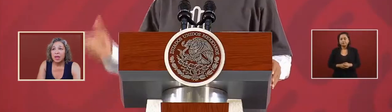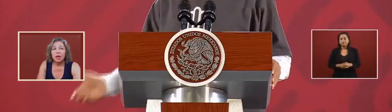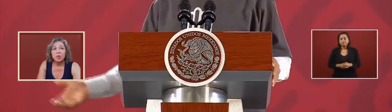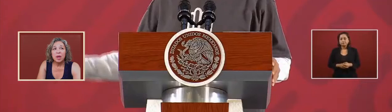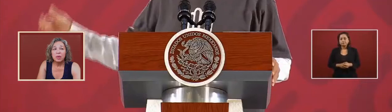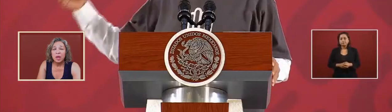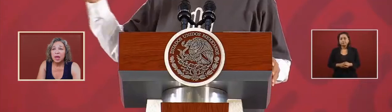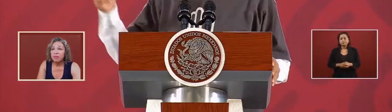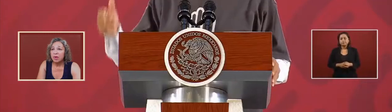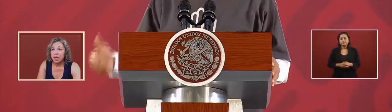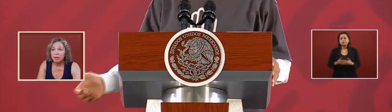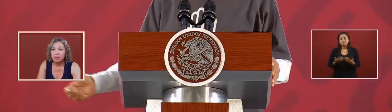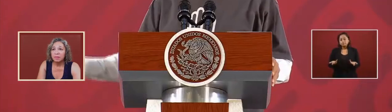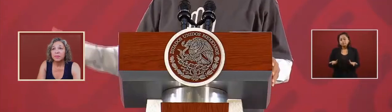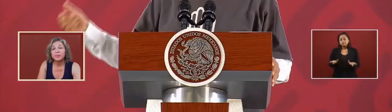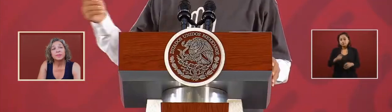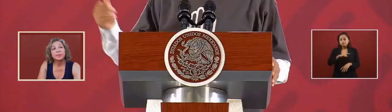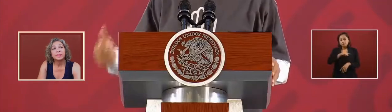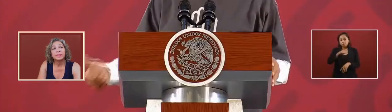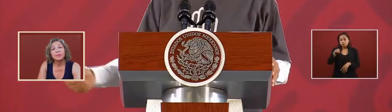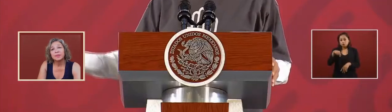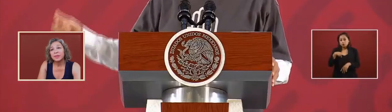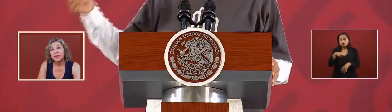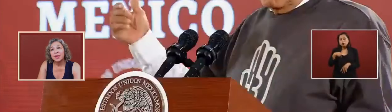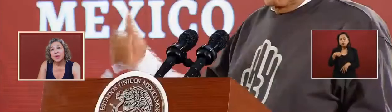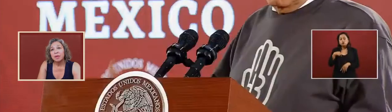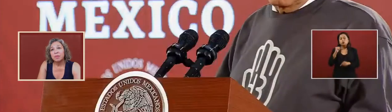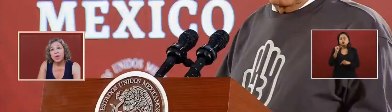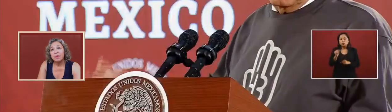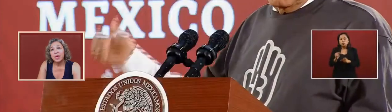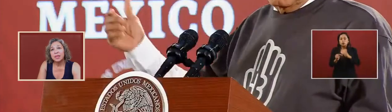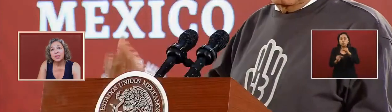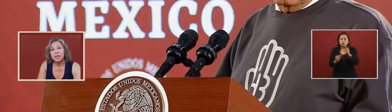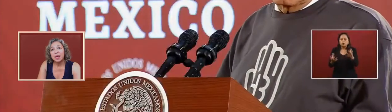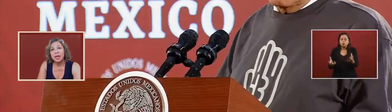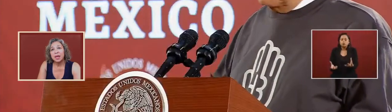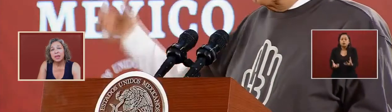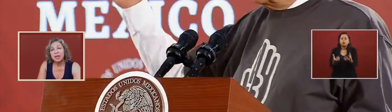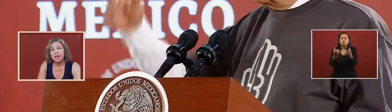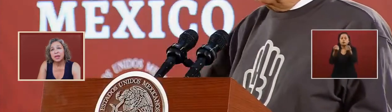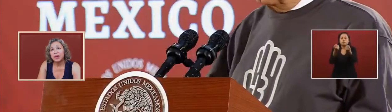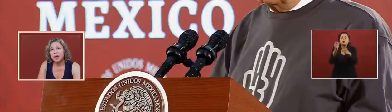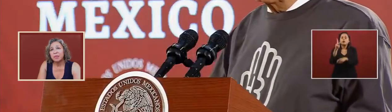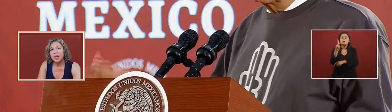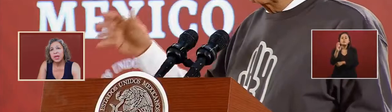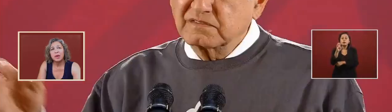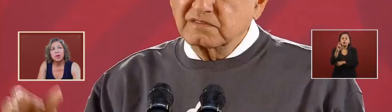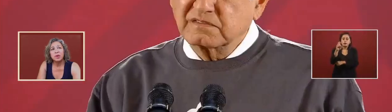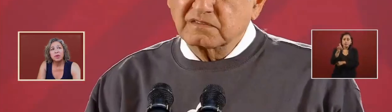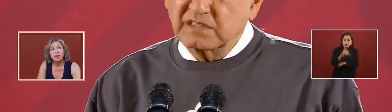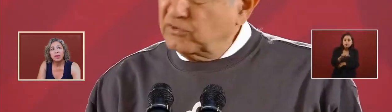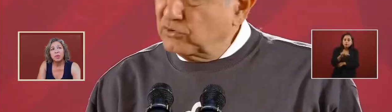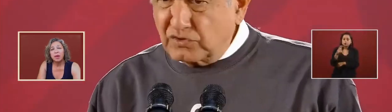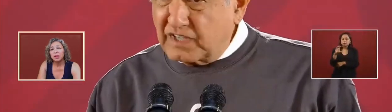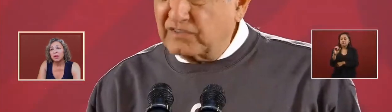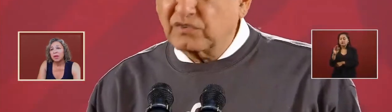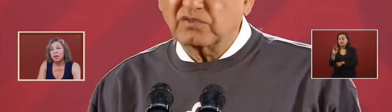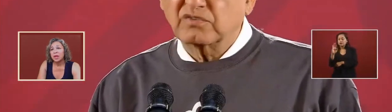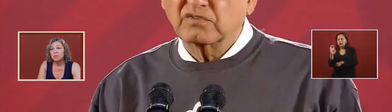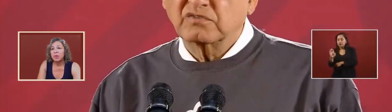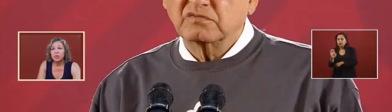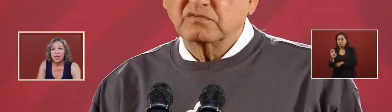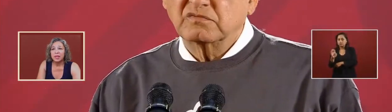and we are recovering and the company and we're doing very well